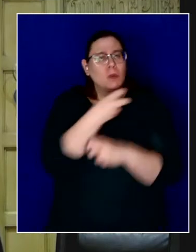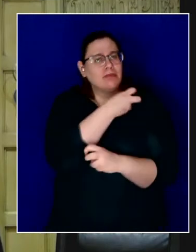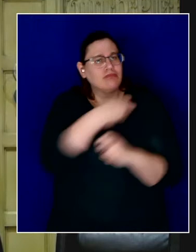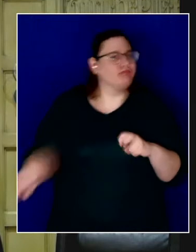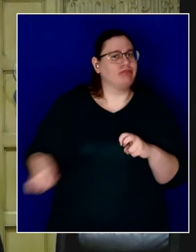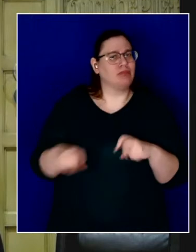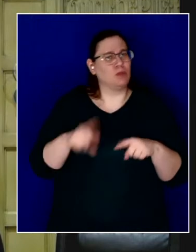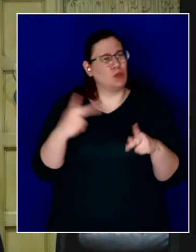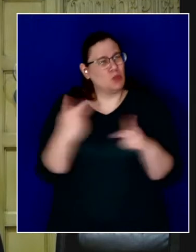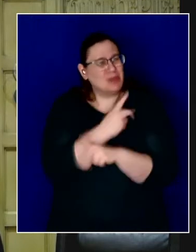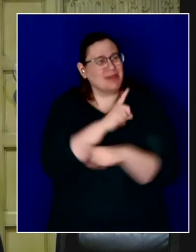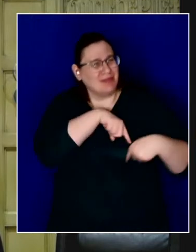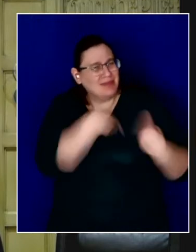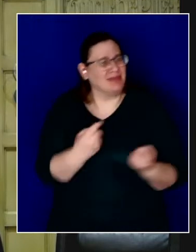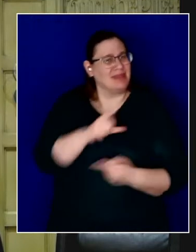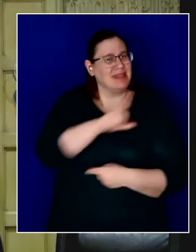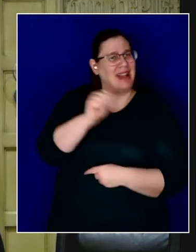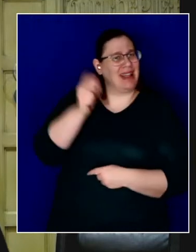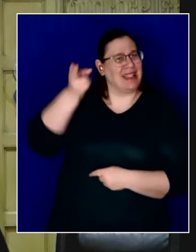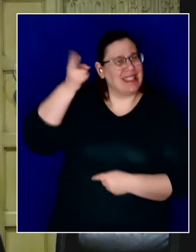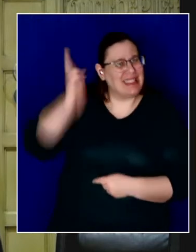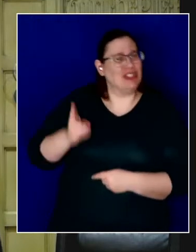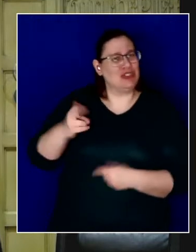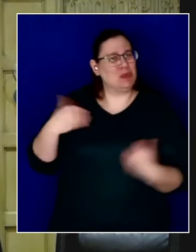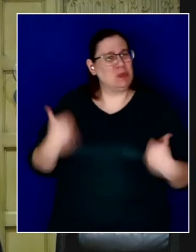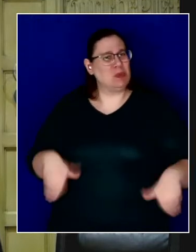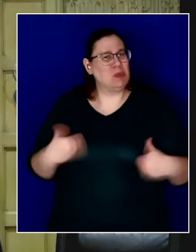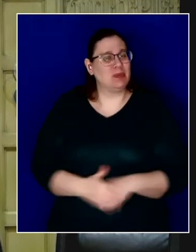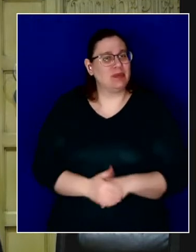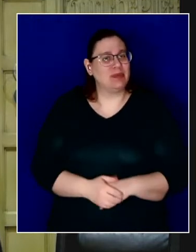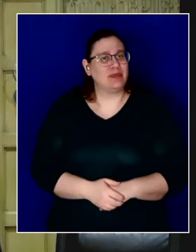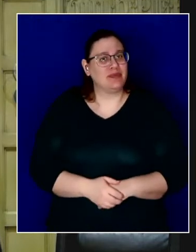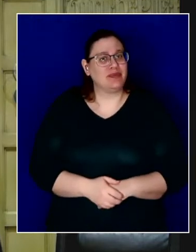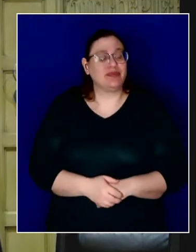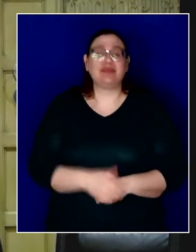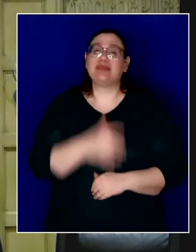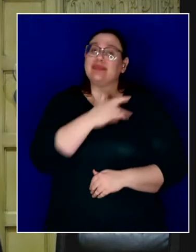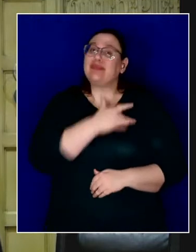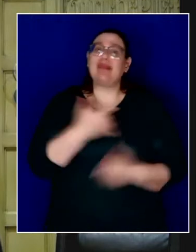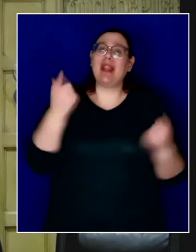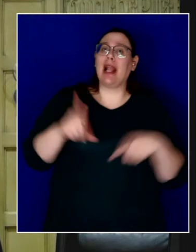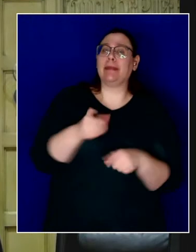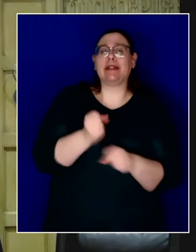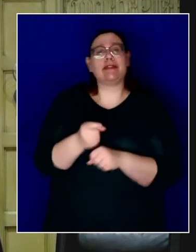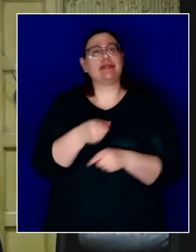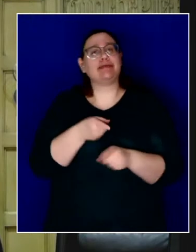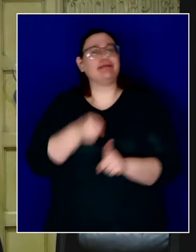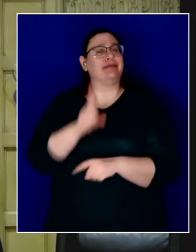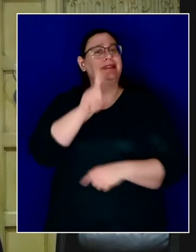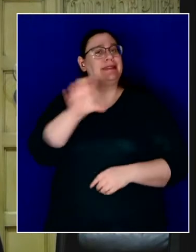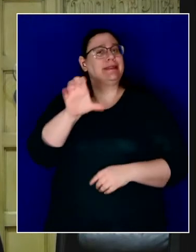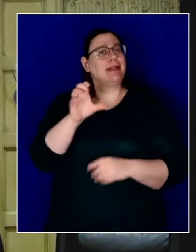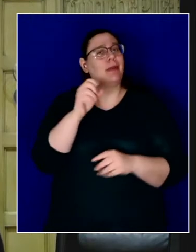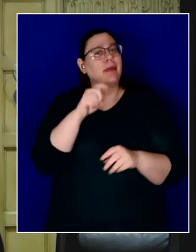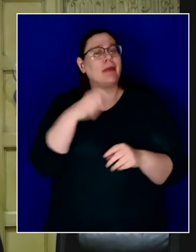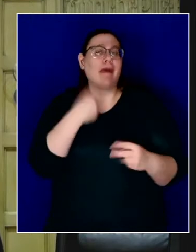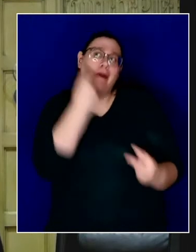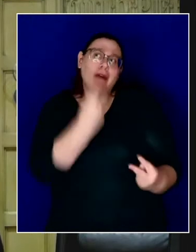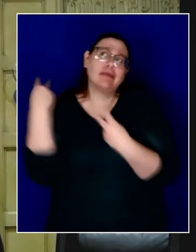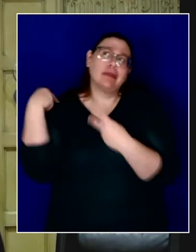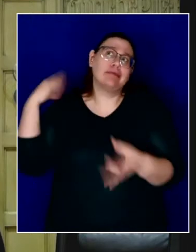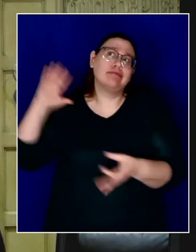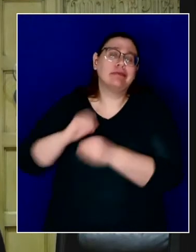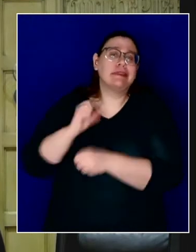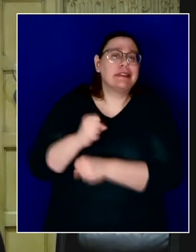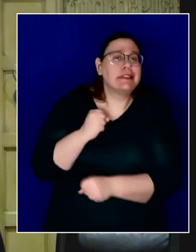difficult that Los Angeles has ever faced. At the end of the year, we often take stock of where we are, of the things hoped for and